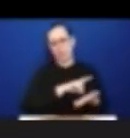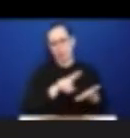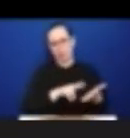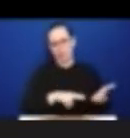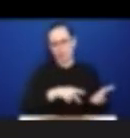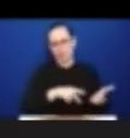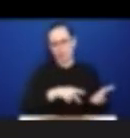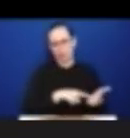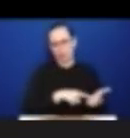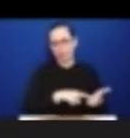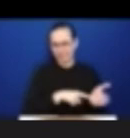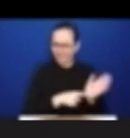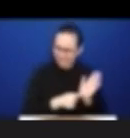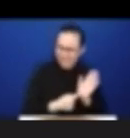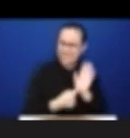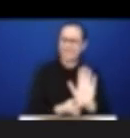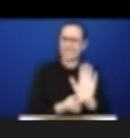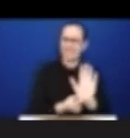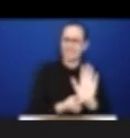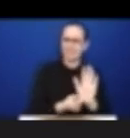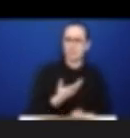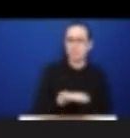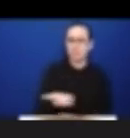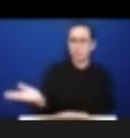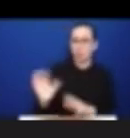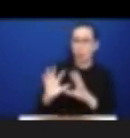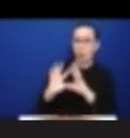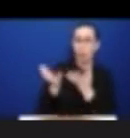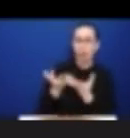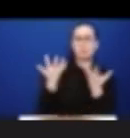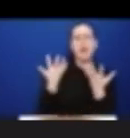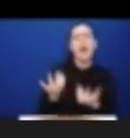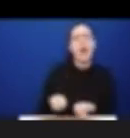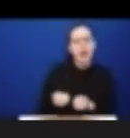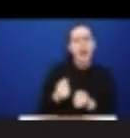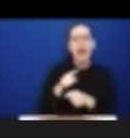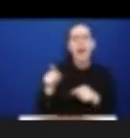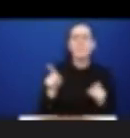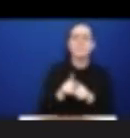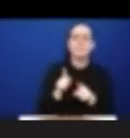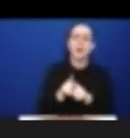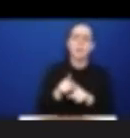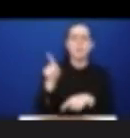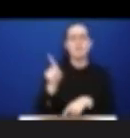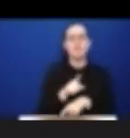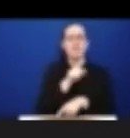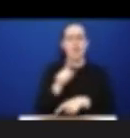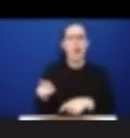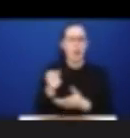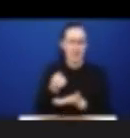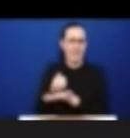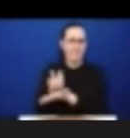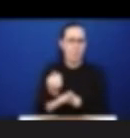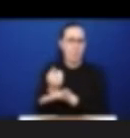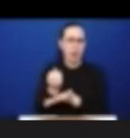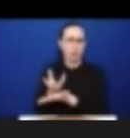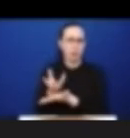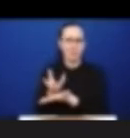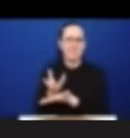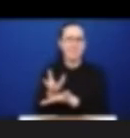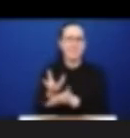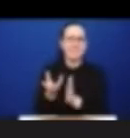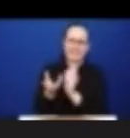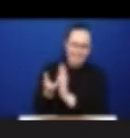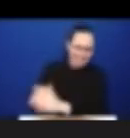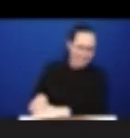this offered space to provide clarity and point families in the right direction for support.